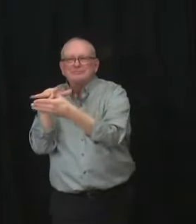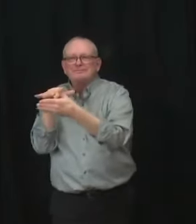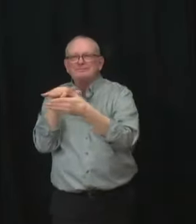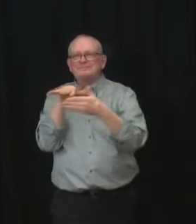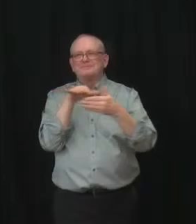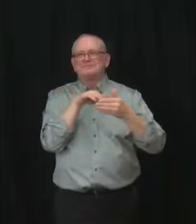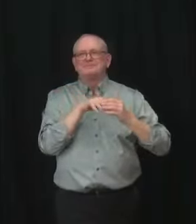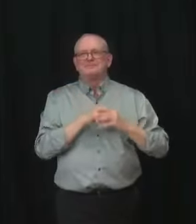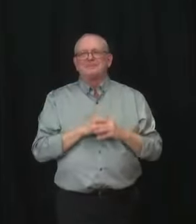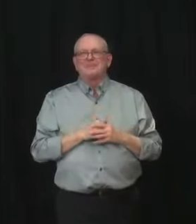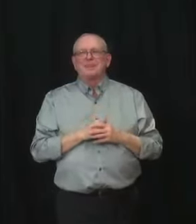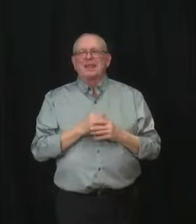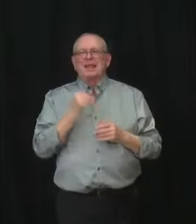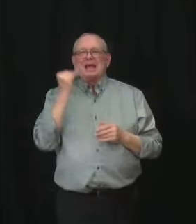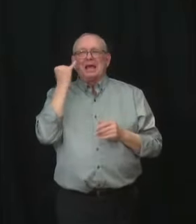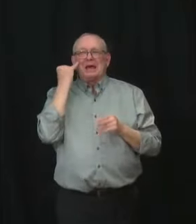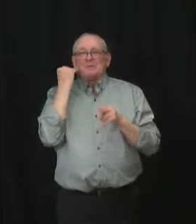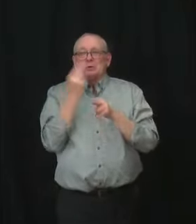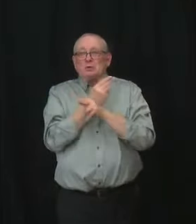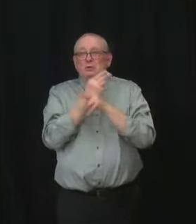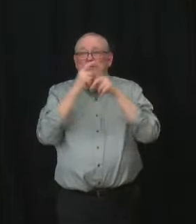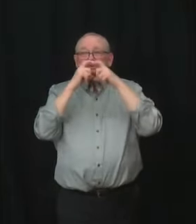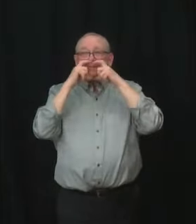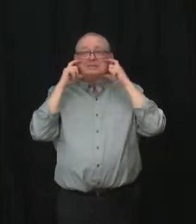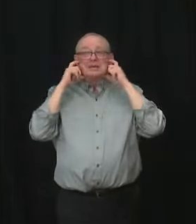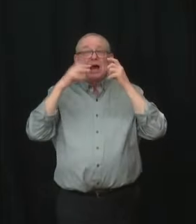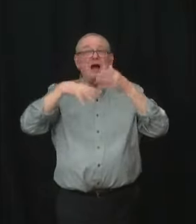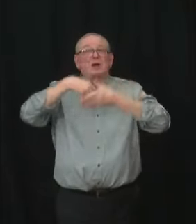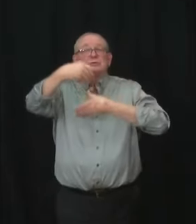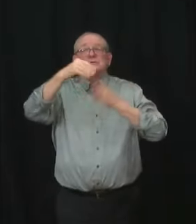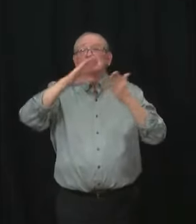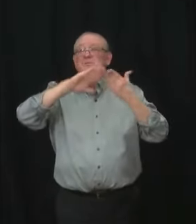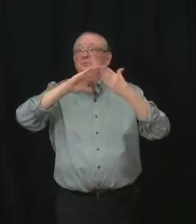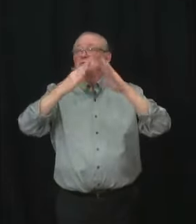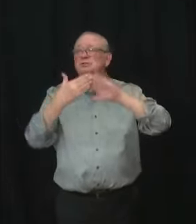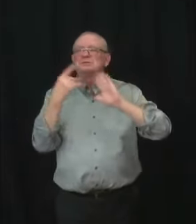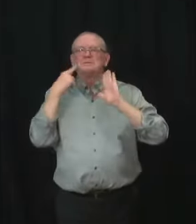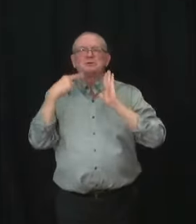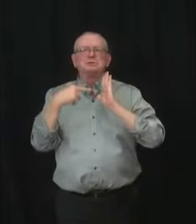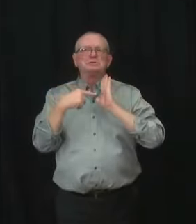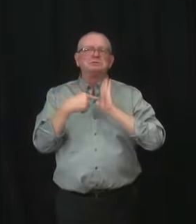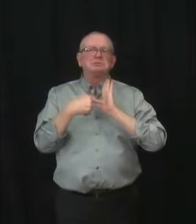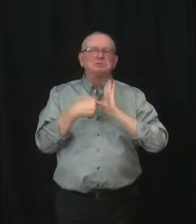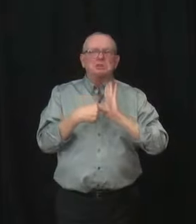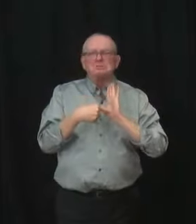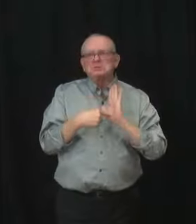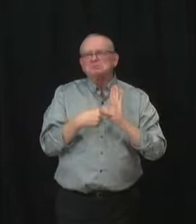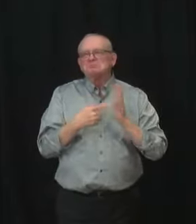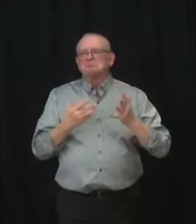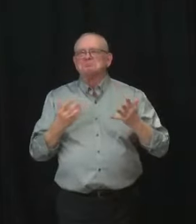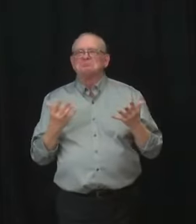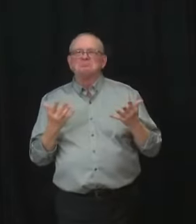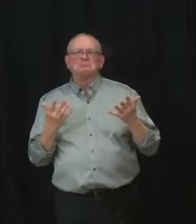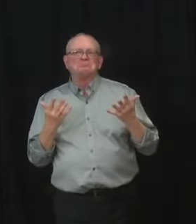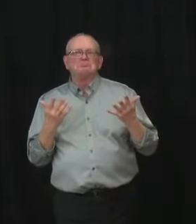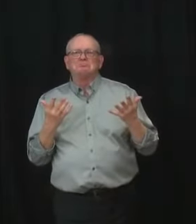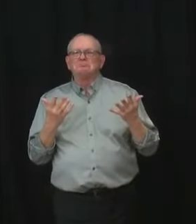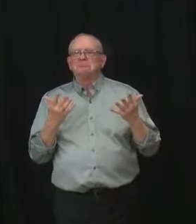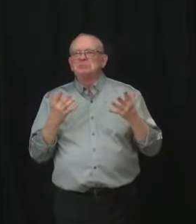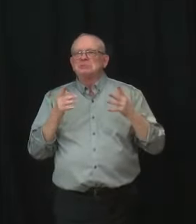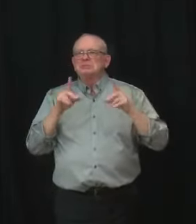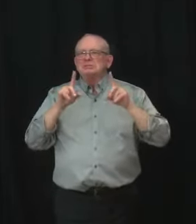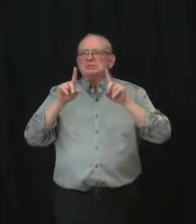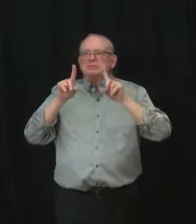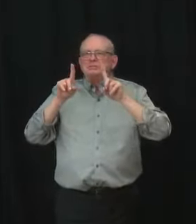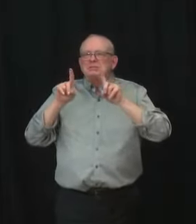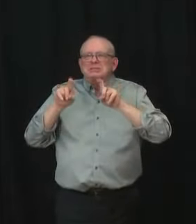again, looking at settings where there have been a small number of community randomized controlled trials done that looked